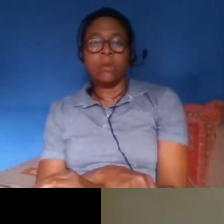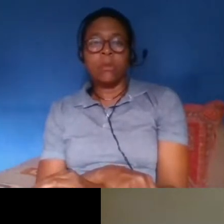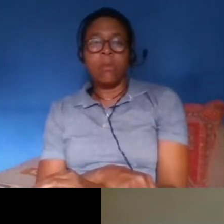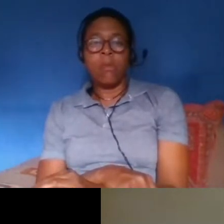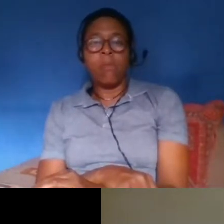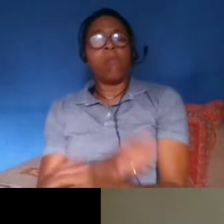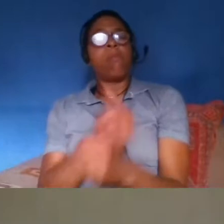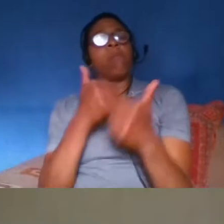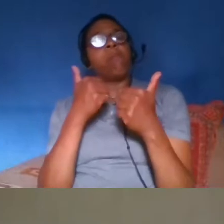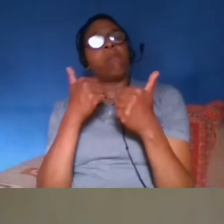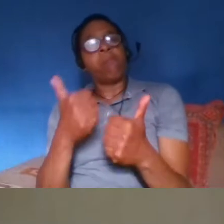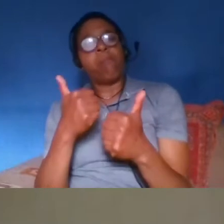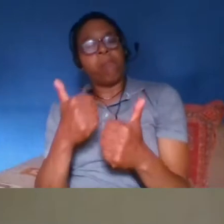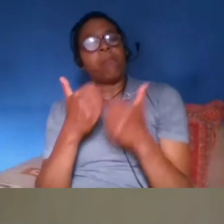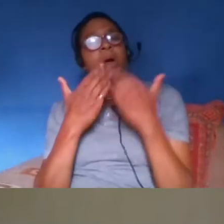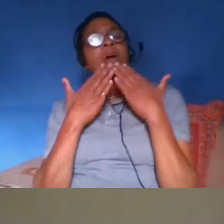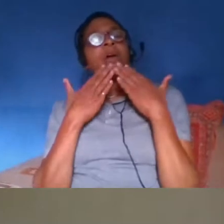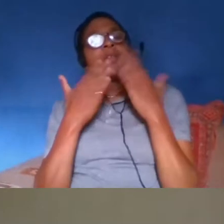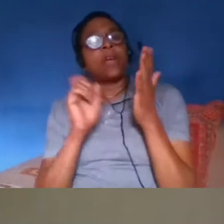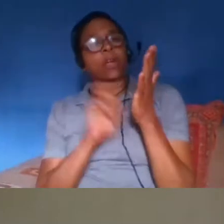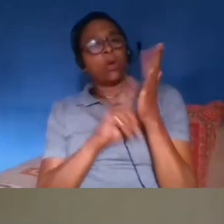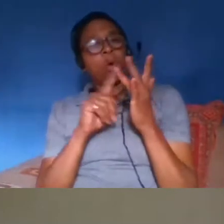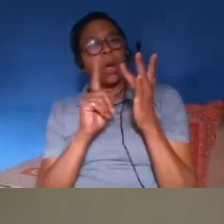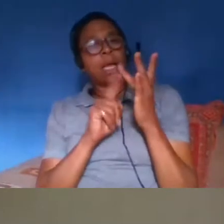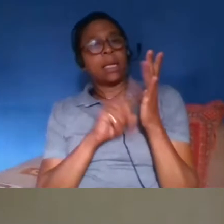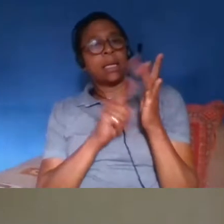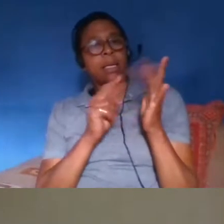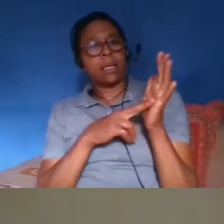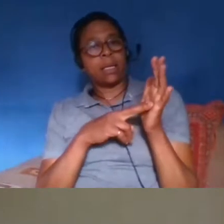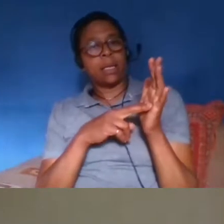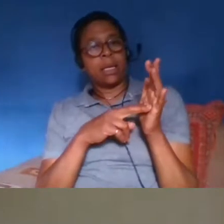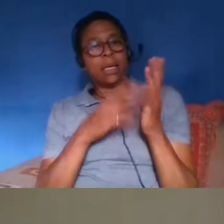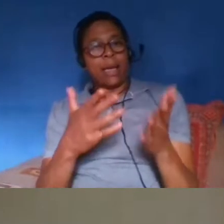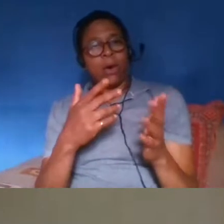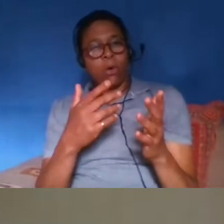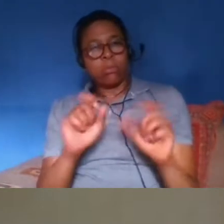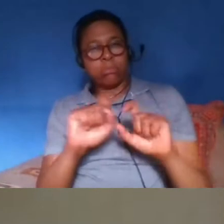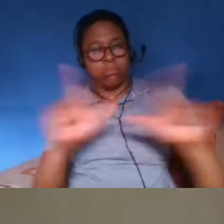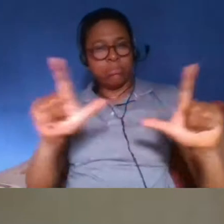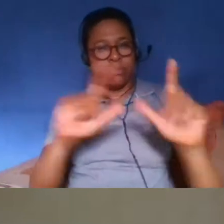was great thank you so much colin um just going to invite back to beer as well um